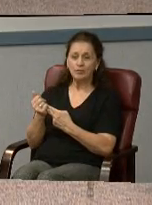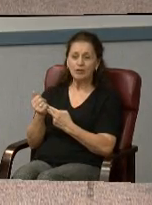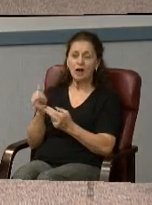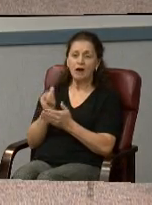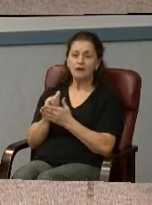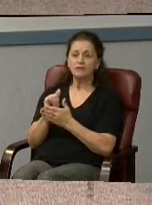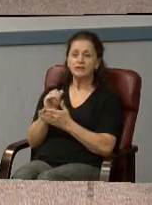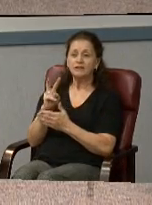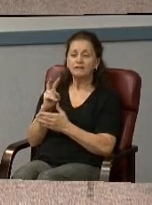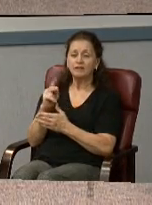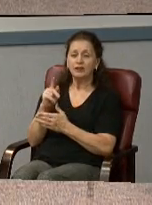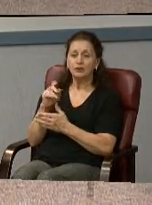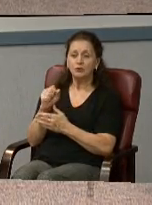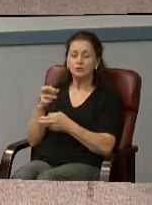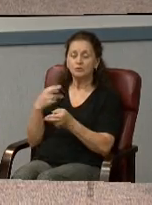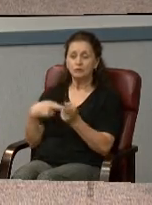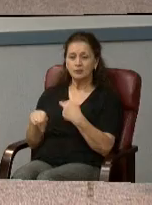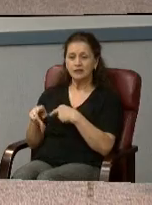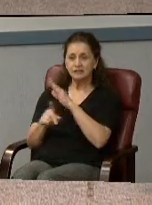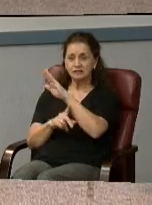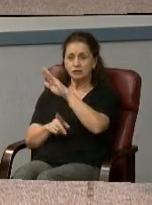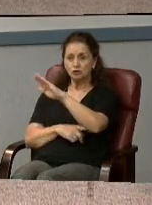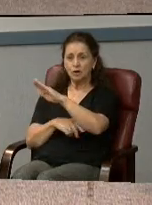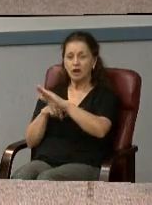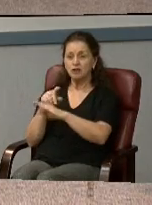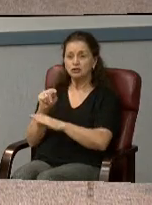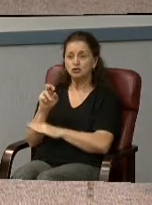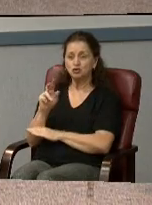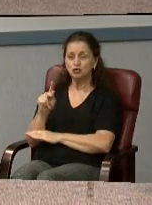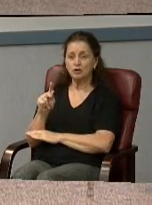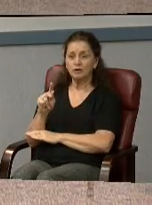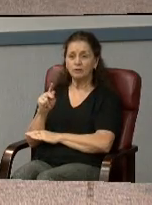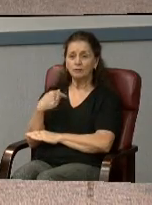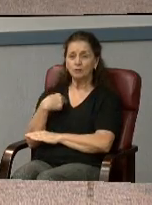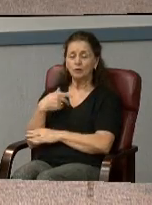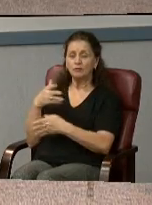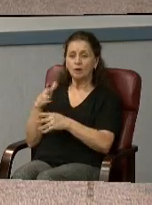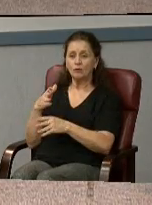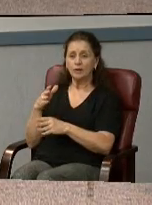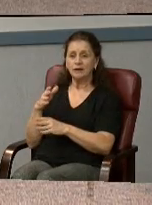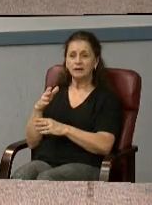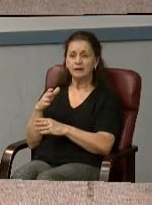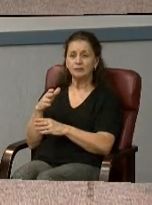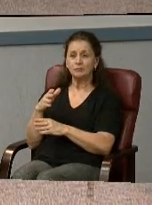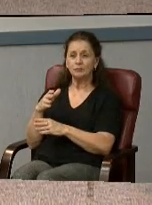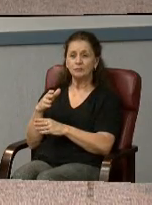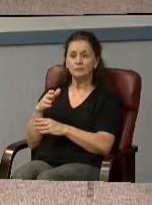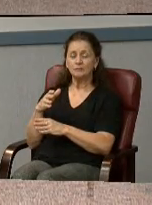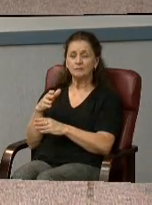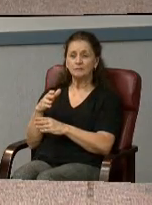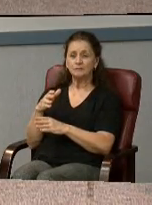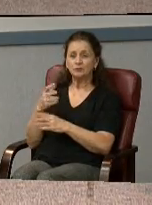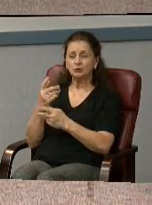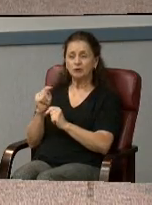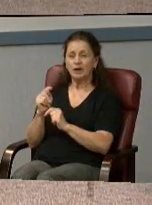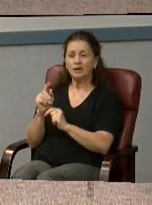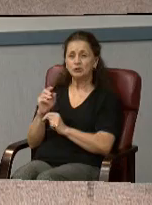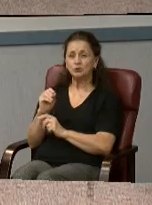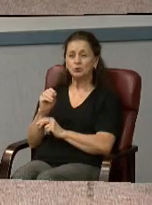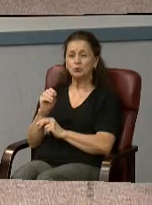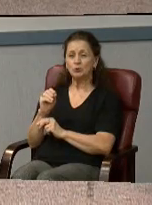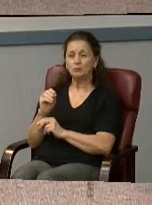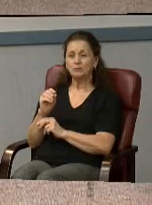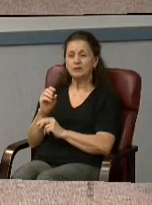replaced, the Refuge Truck, it's been, we've already had to take, we've salvaged parts of it. It's really not